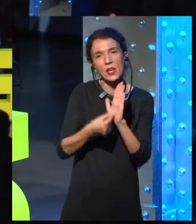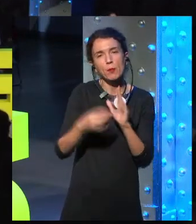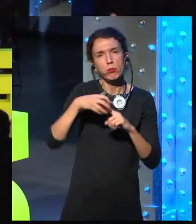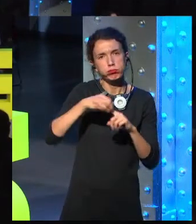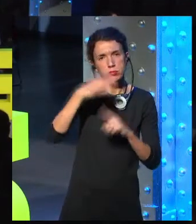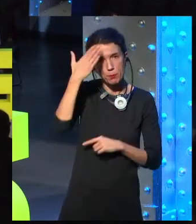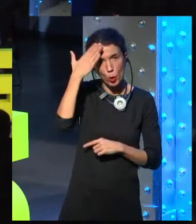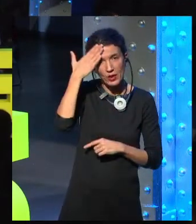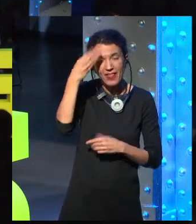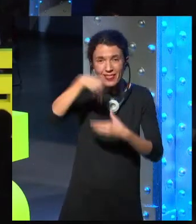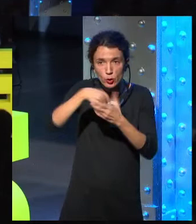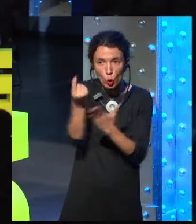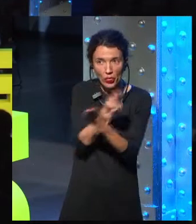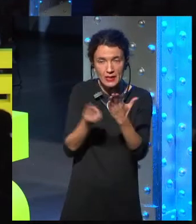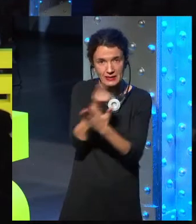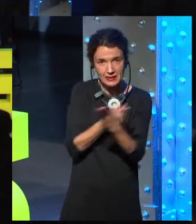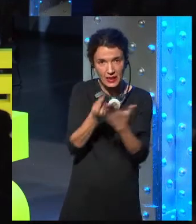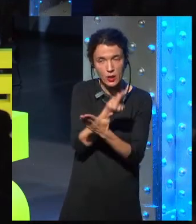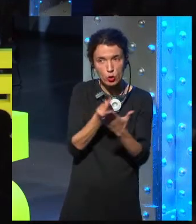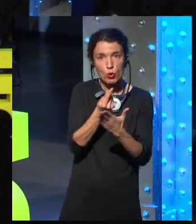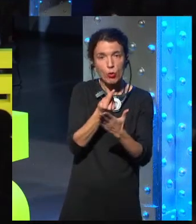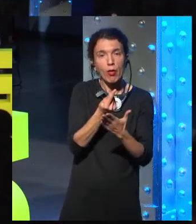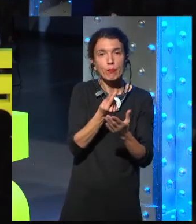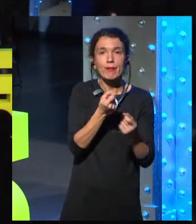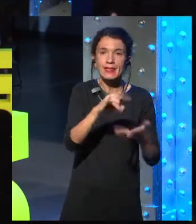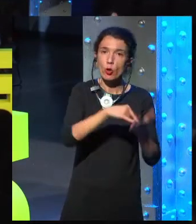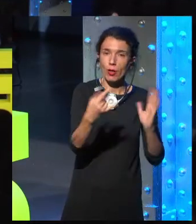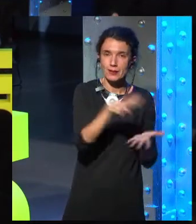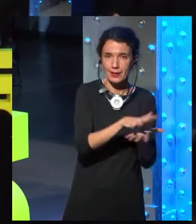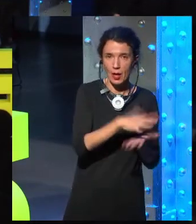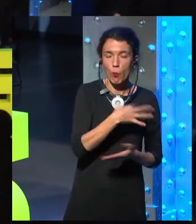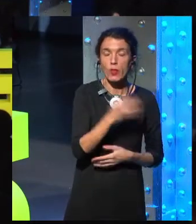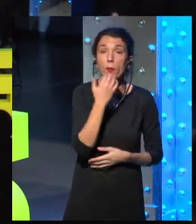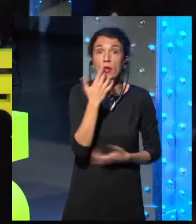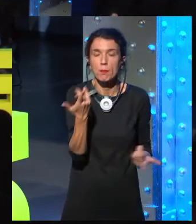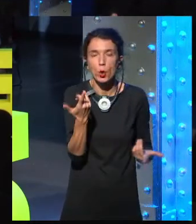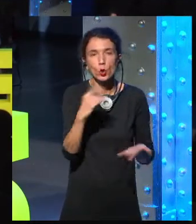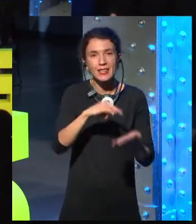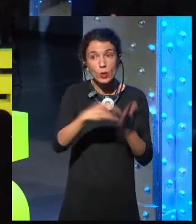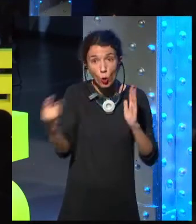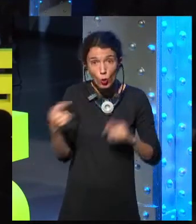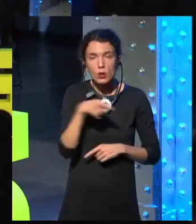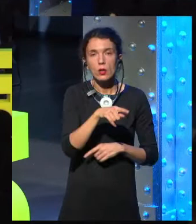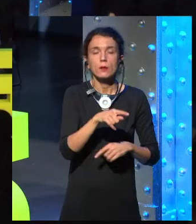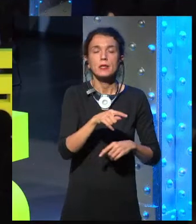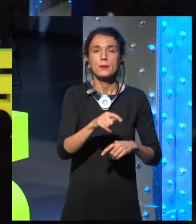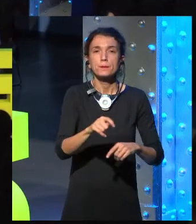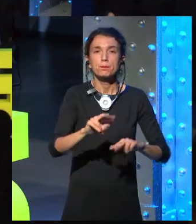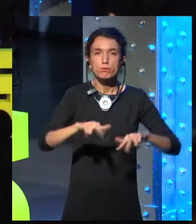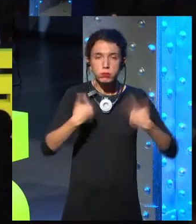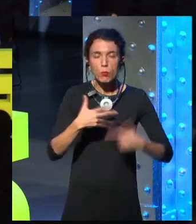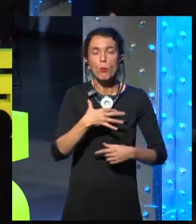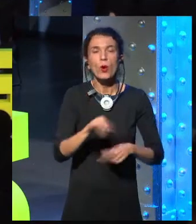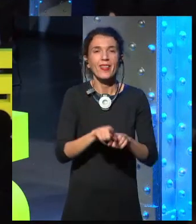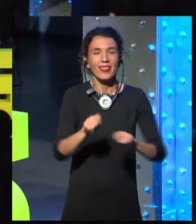us to become angry or try to replace us. We don't have enough resources to replace everybody with robots. And do you really want to automate